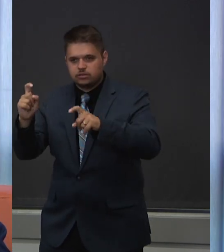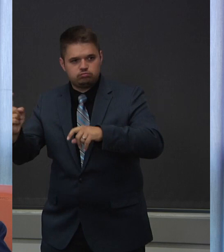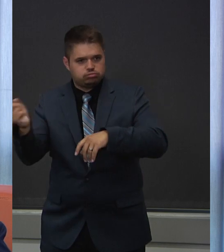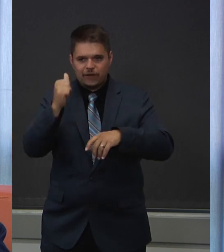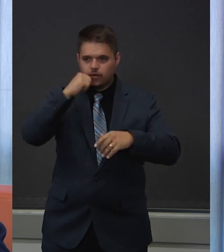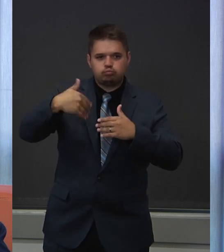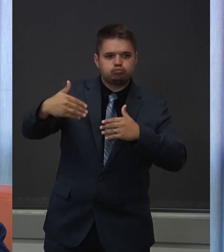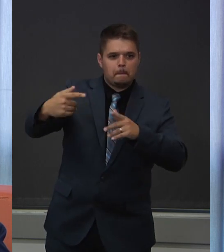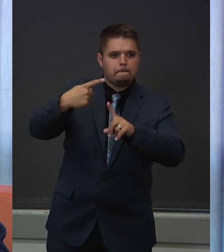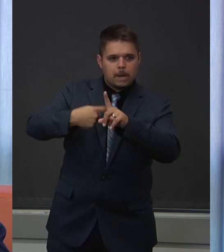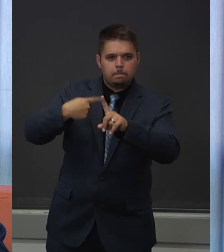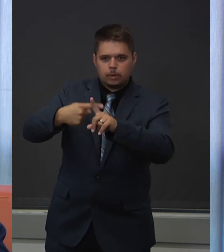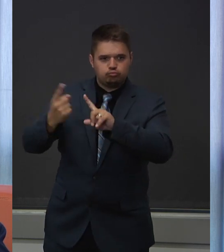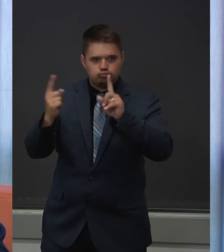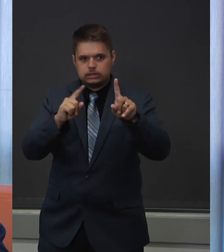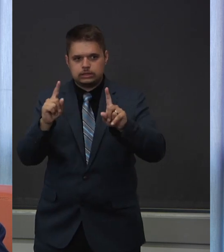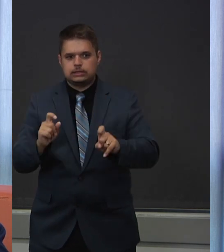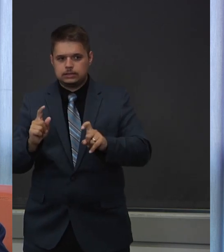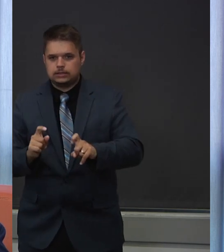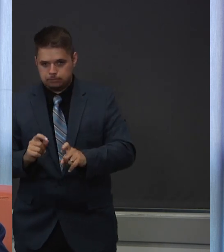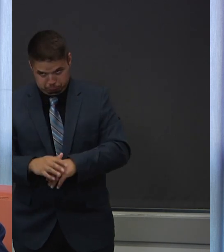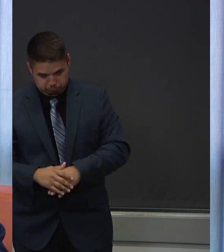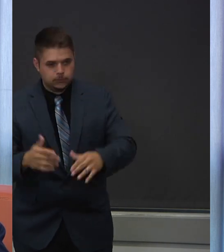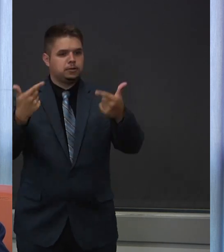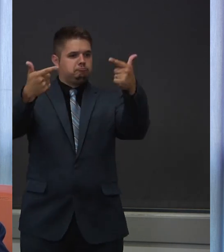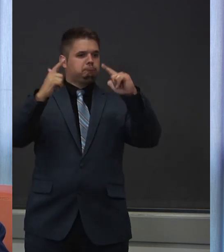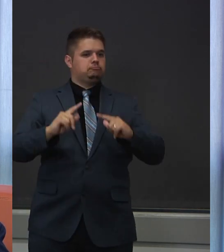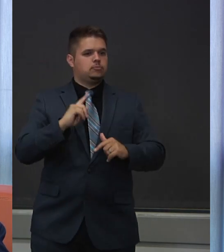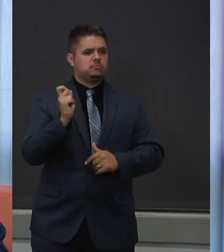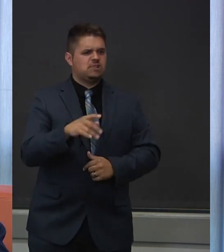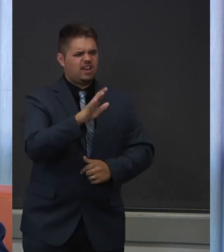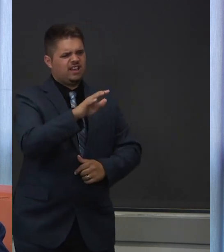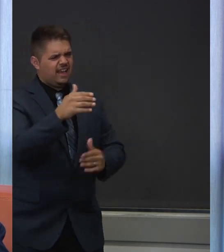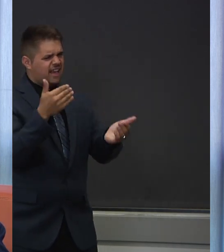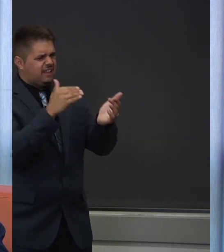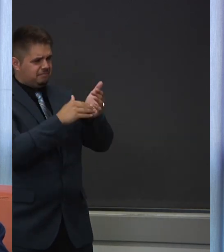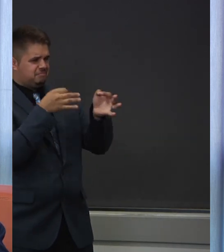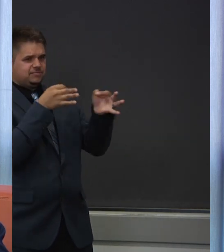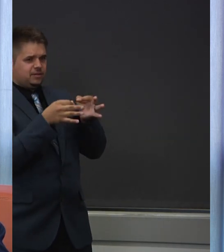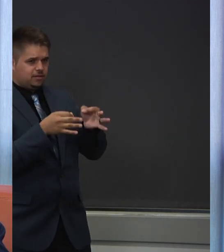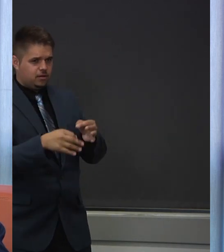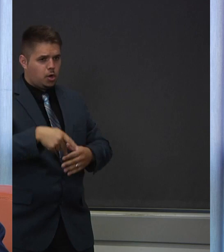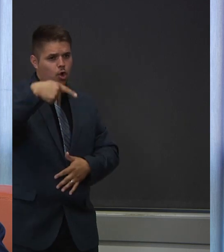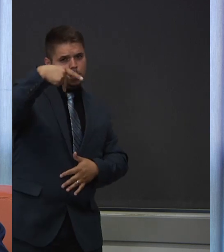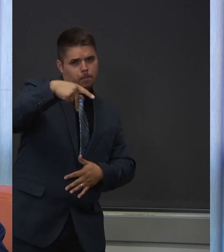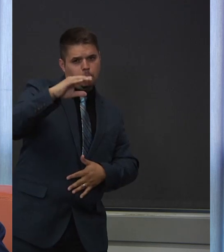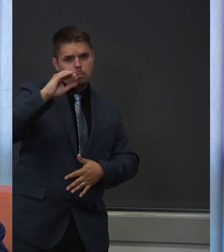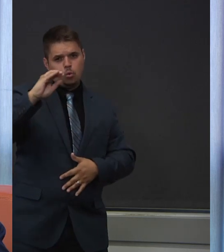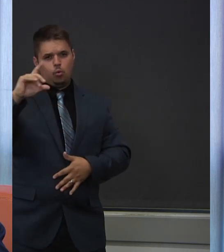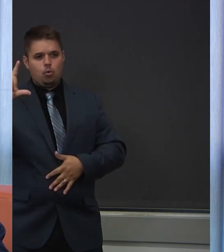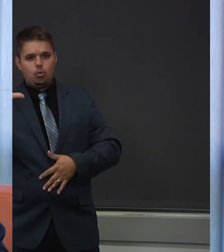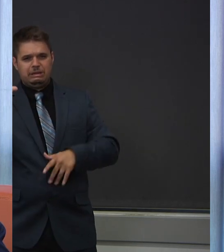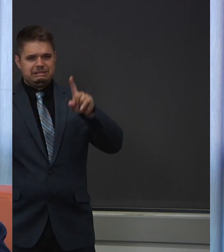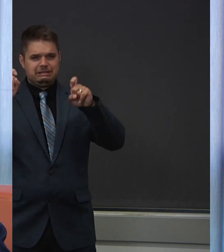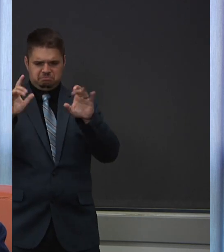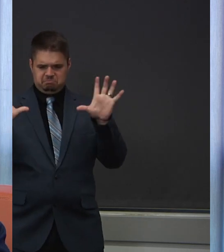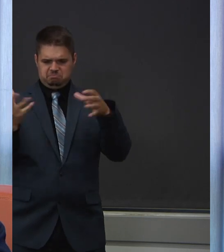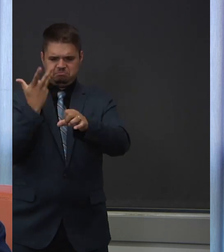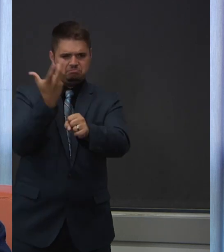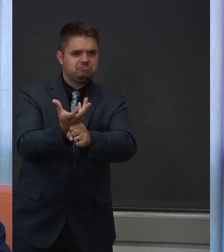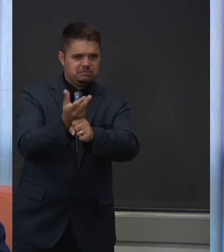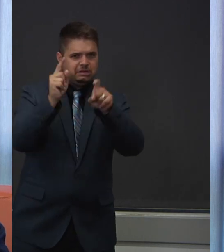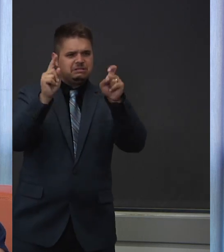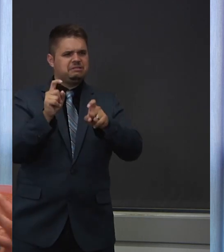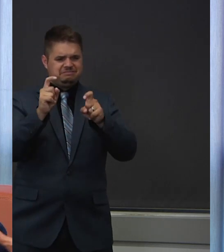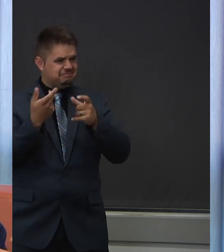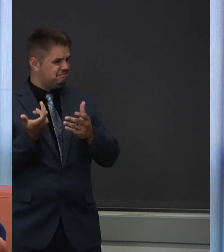And Nicole asks, can you explain what pooled testing is? So we had touched on this briefly, but pooled